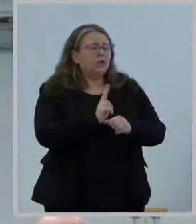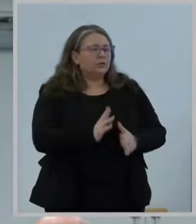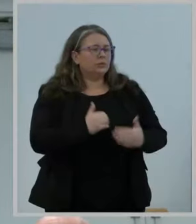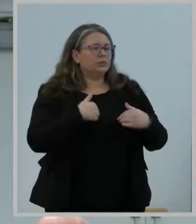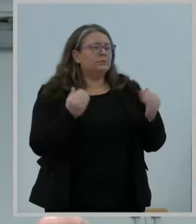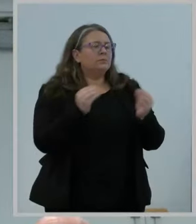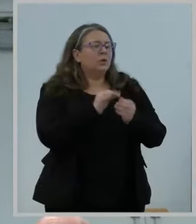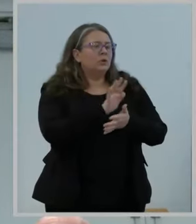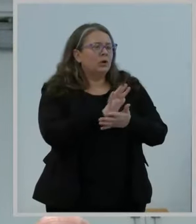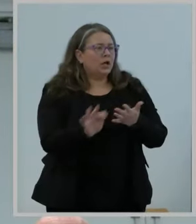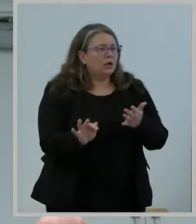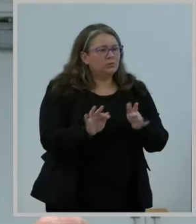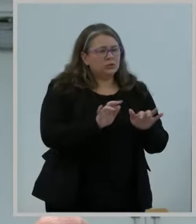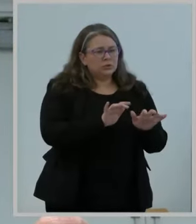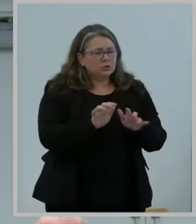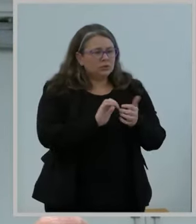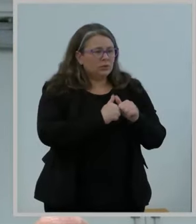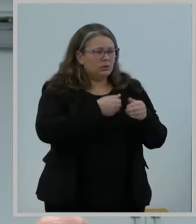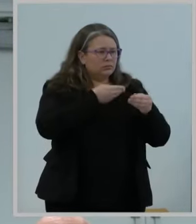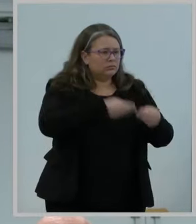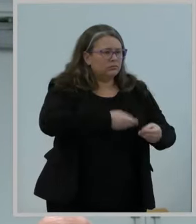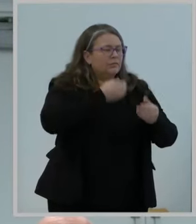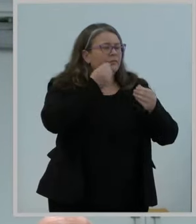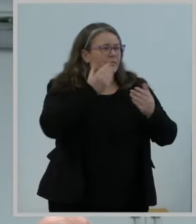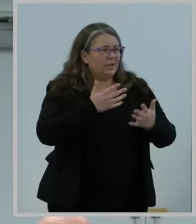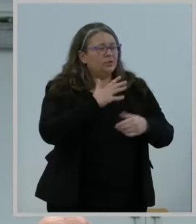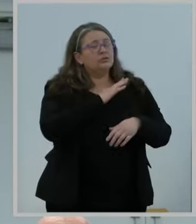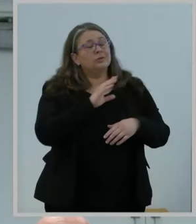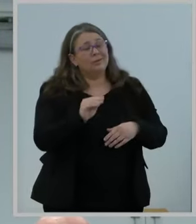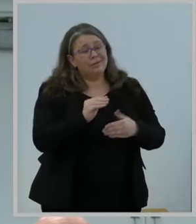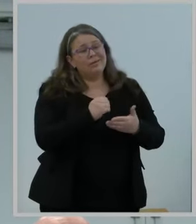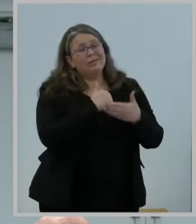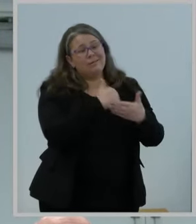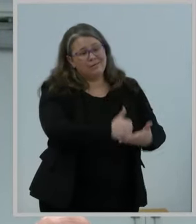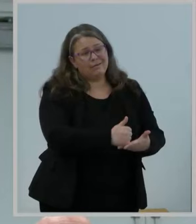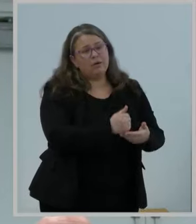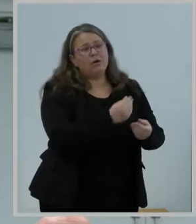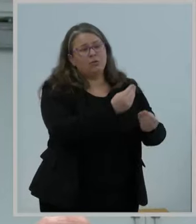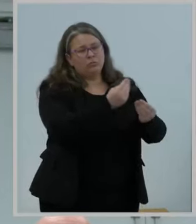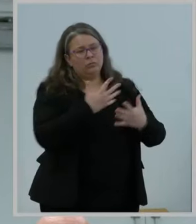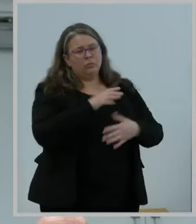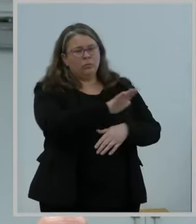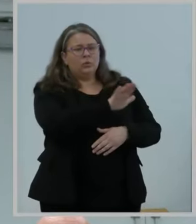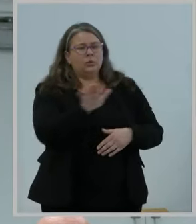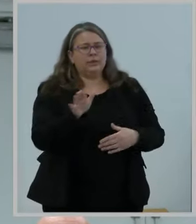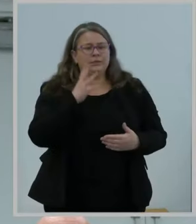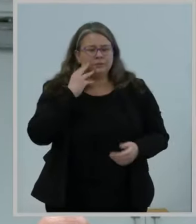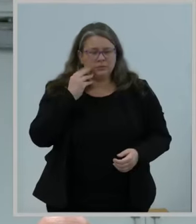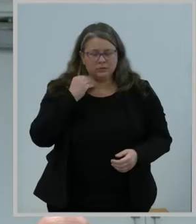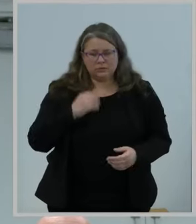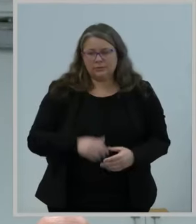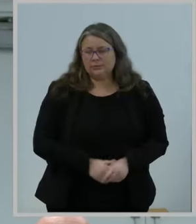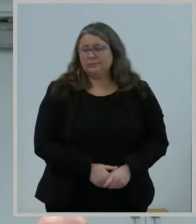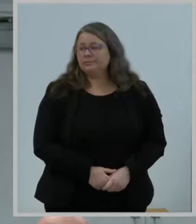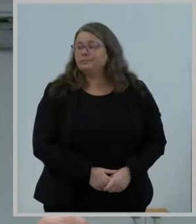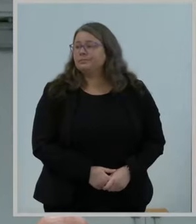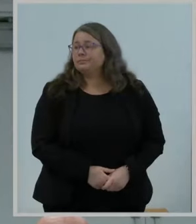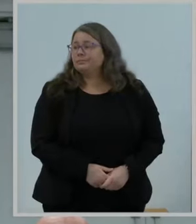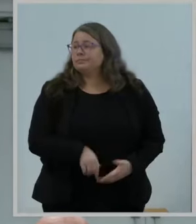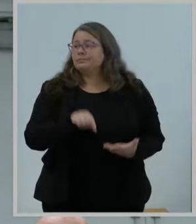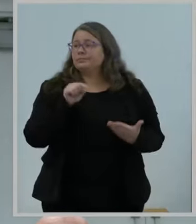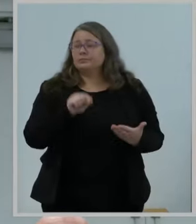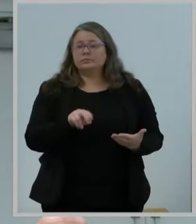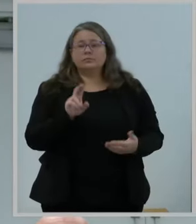experience. To solicit public input on these efforts, the notice of inquiry, if adopted,